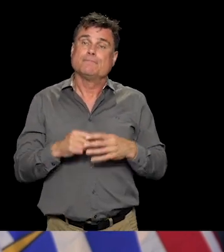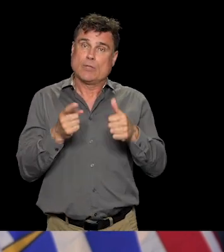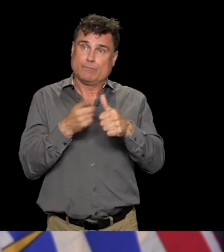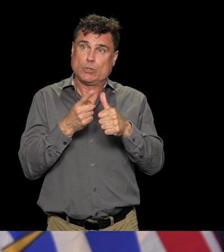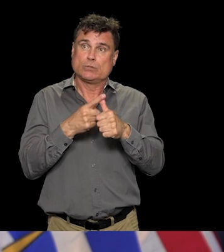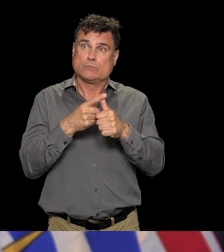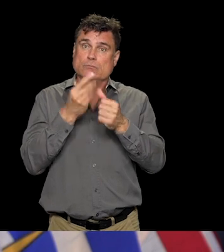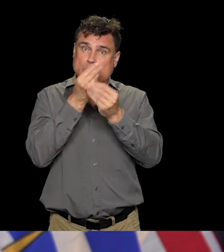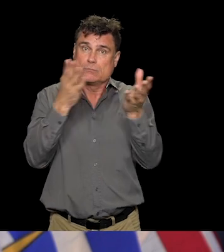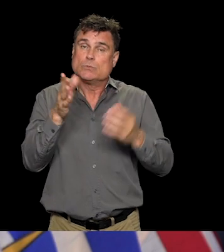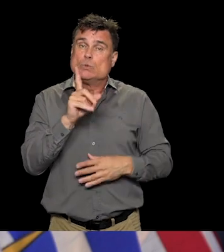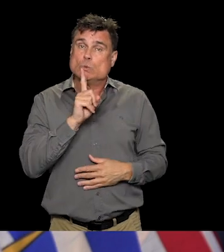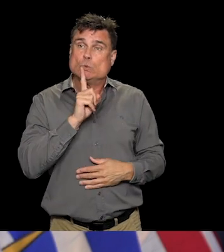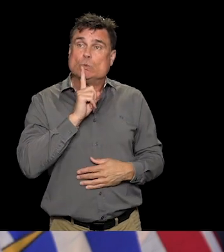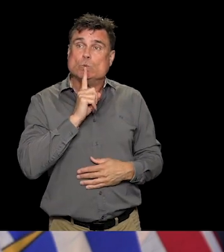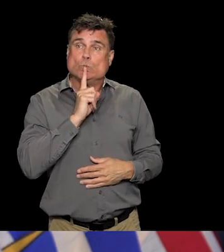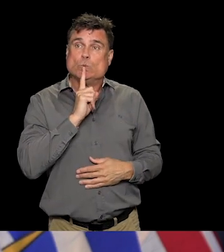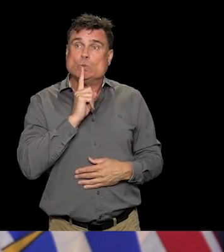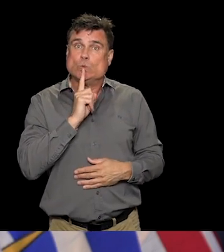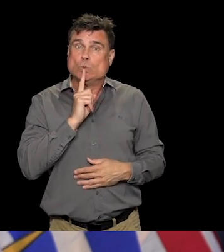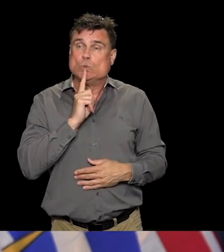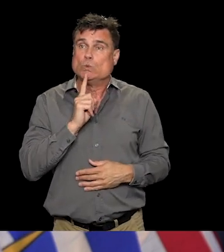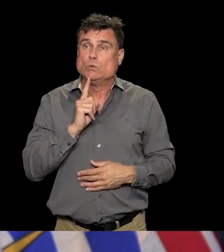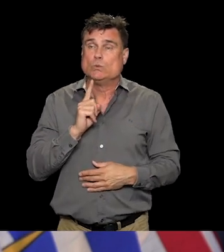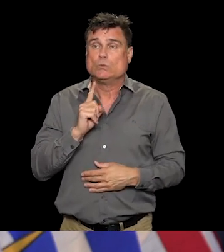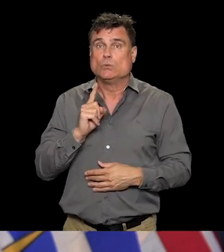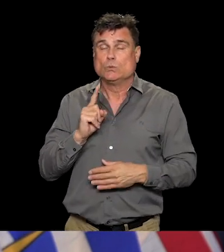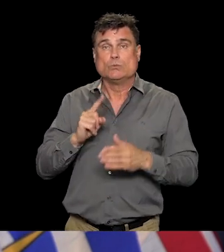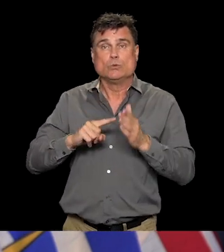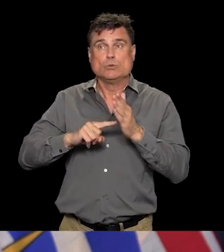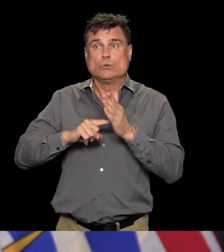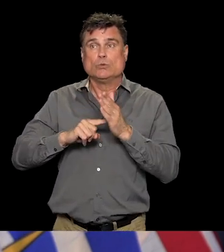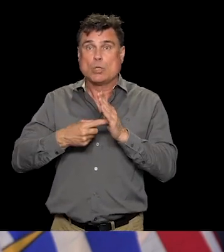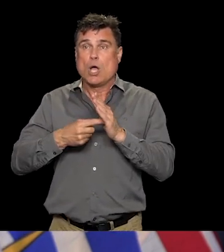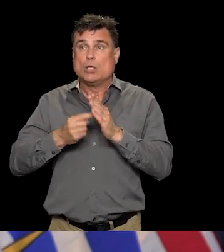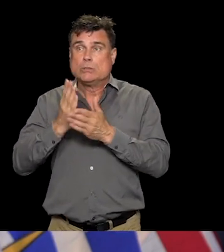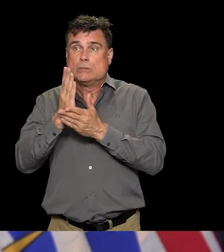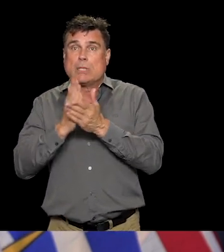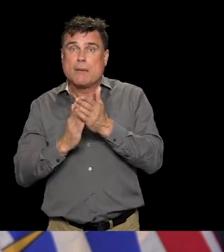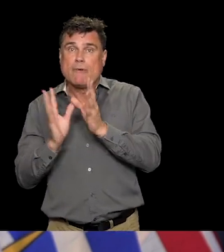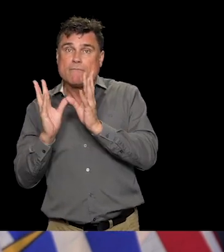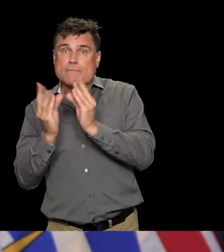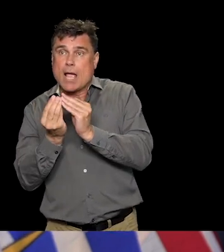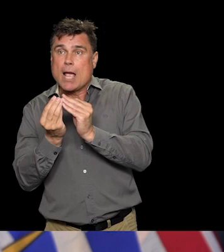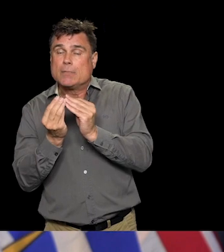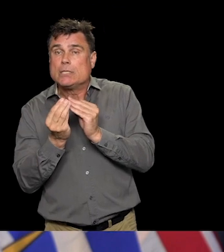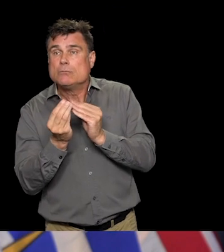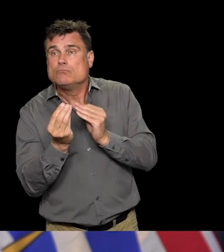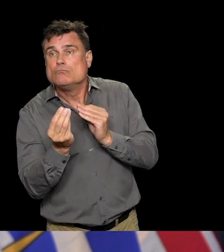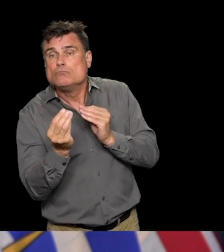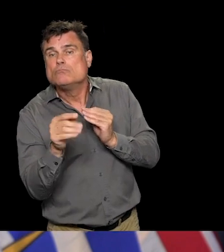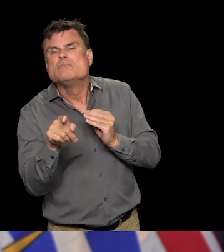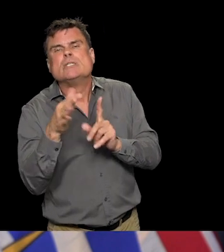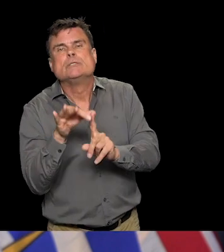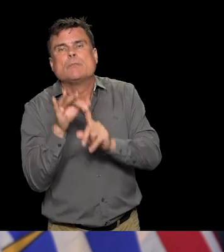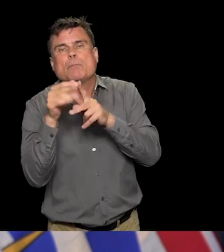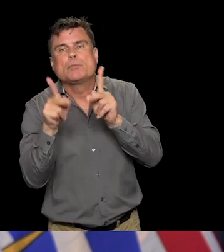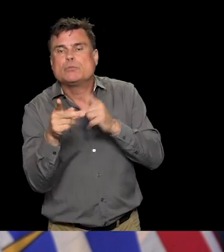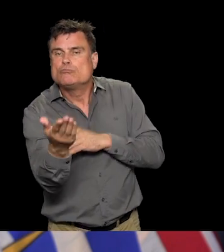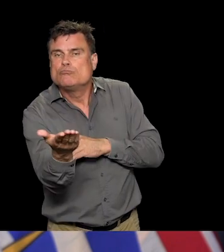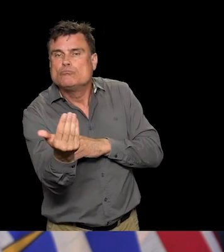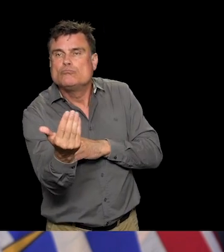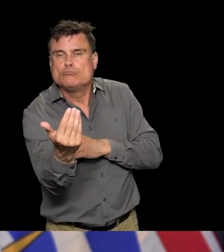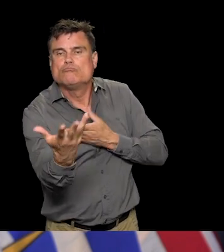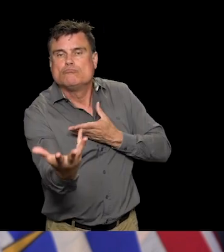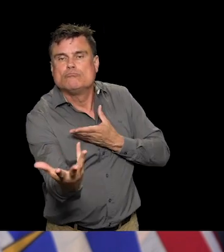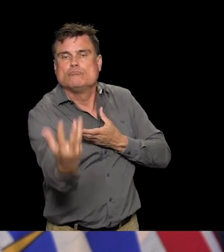And that has started as of, I guess, midnight tonight. So we'll see. What is important about our borders and what we